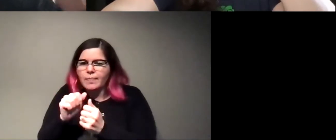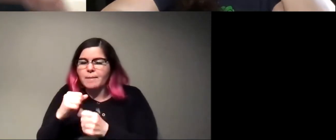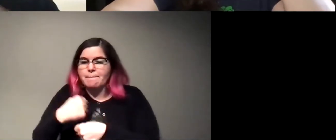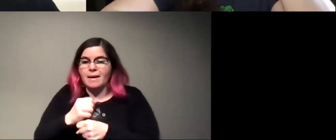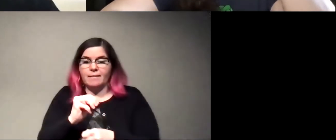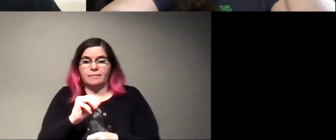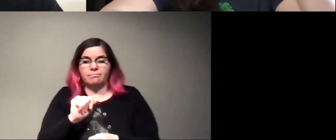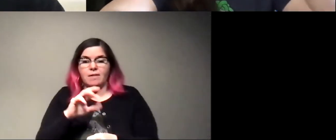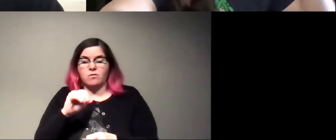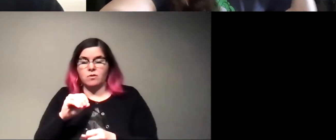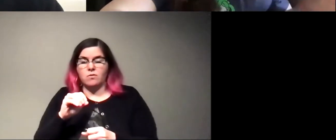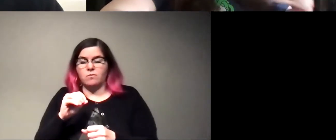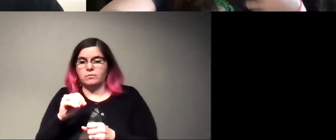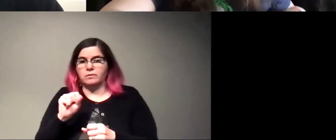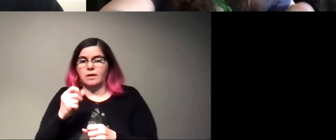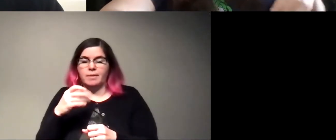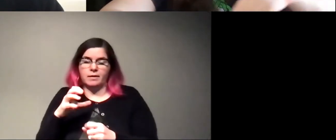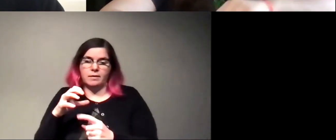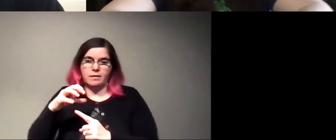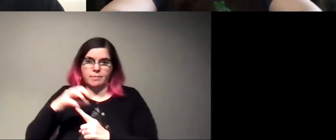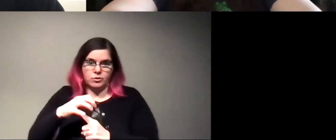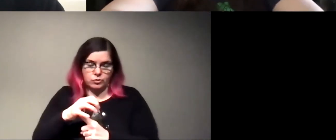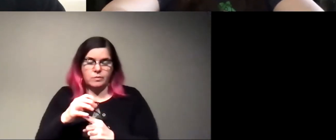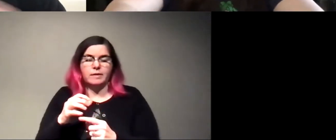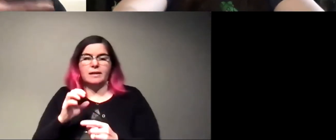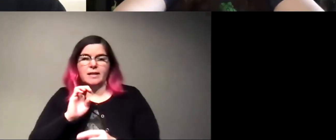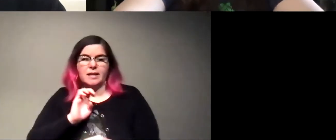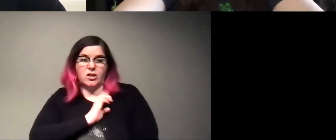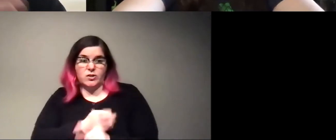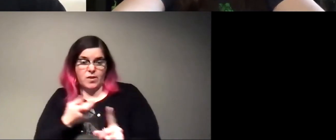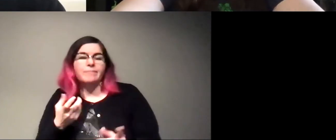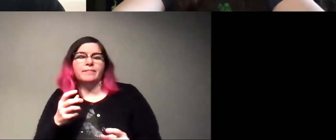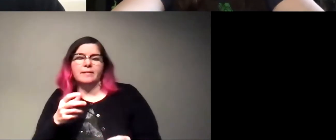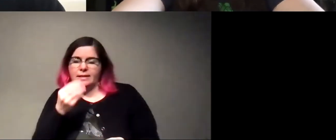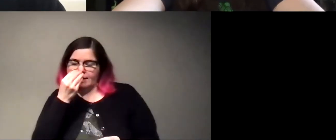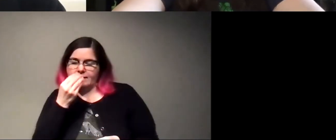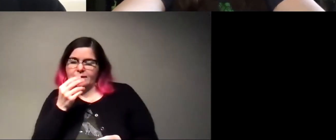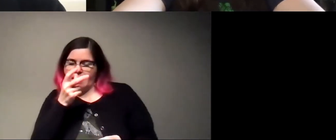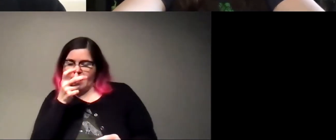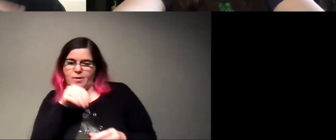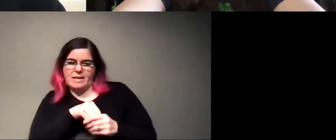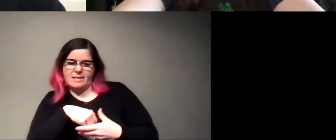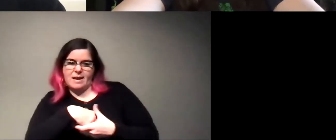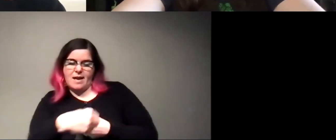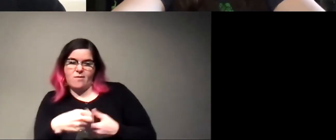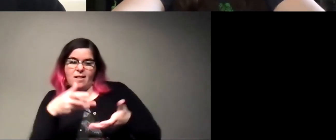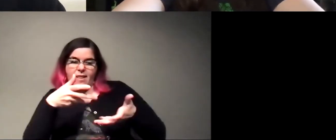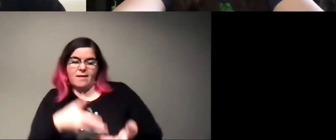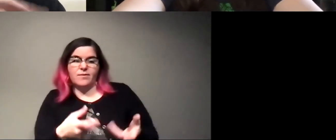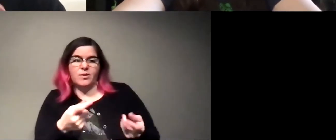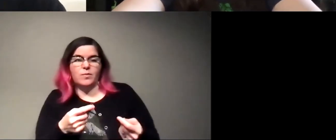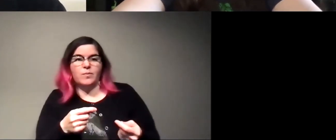mushroom. And in order to get the energy to do that, it eats the ant from the inside out. So basically all that's left is the, the